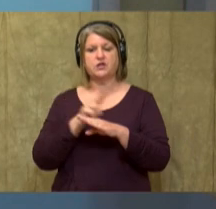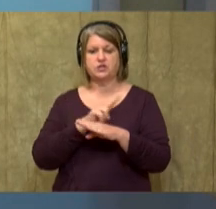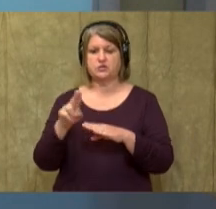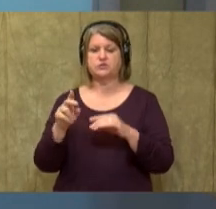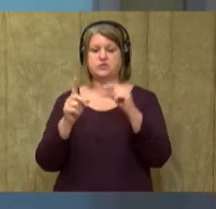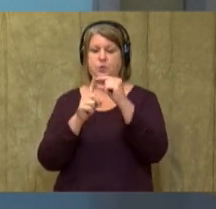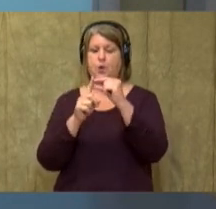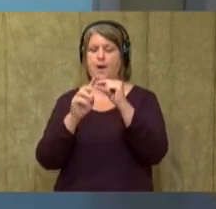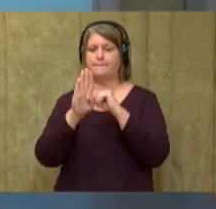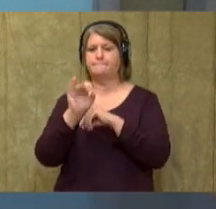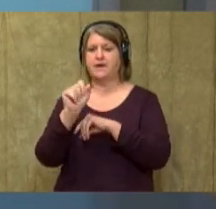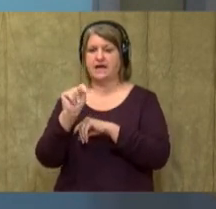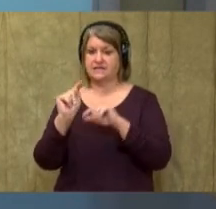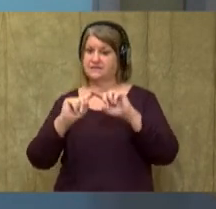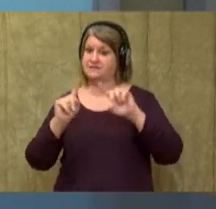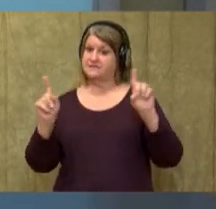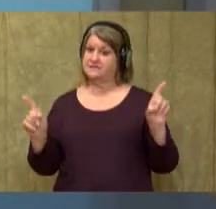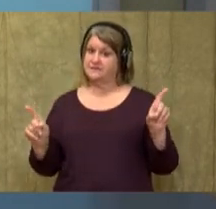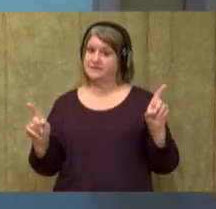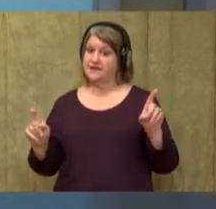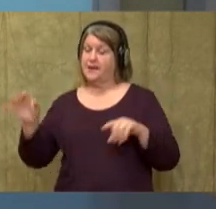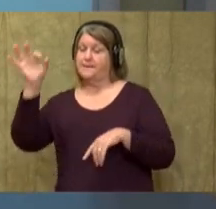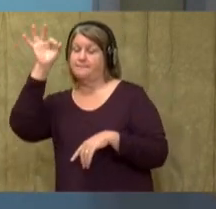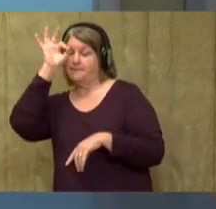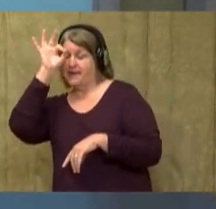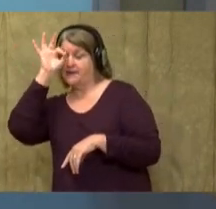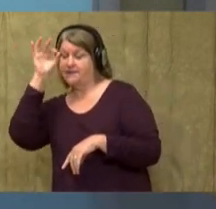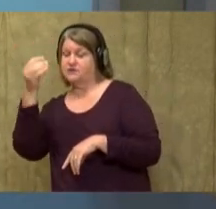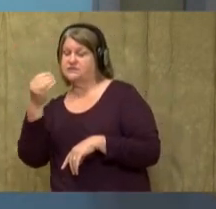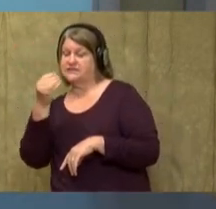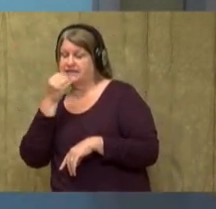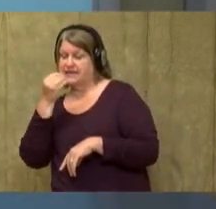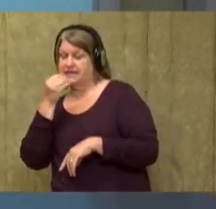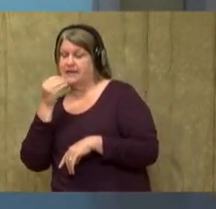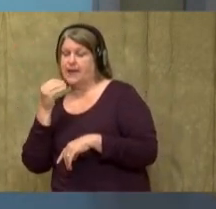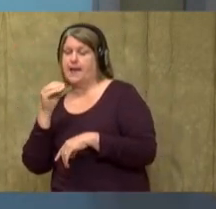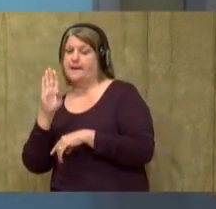Pandas eat bamboo but polar bears.